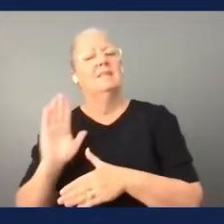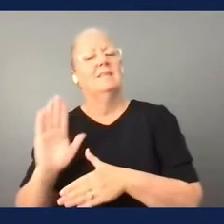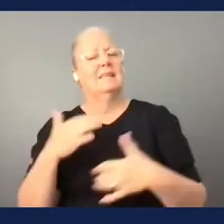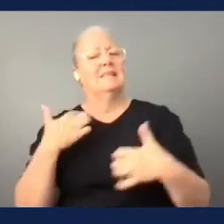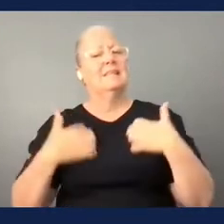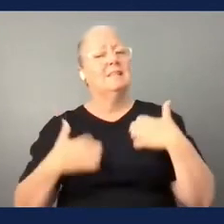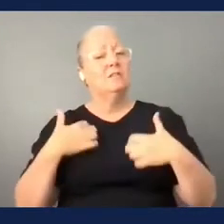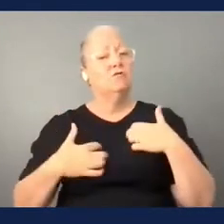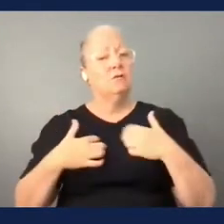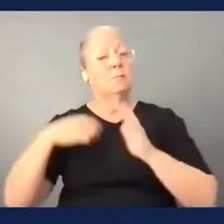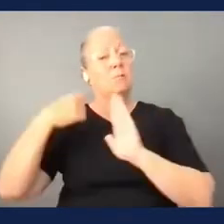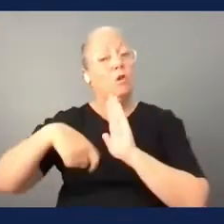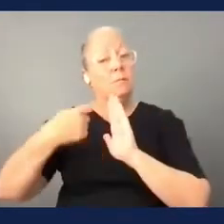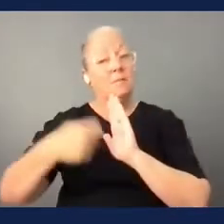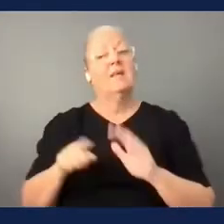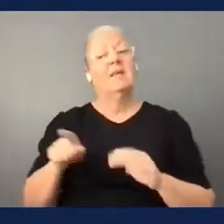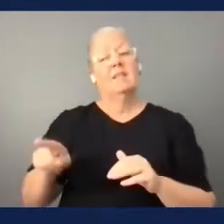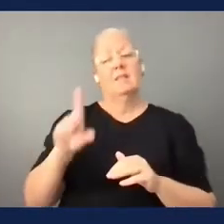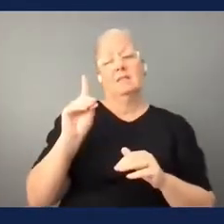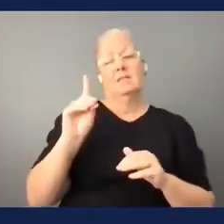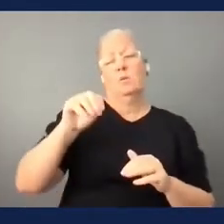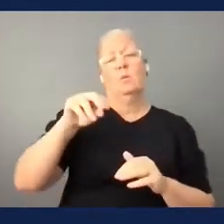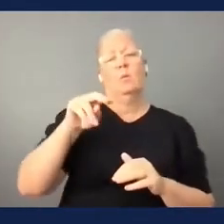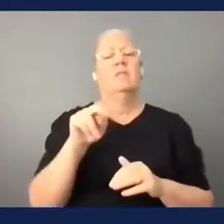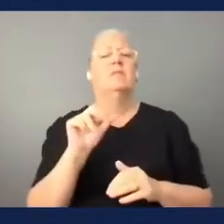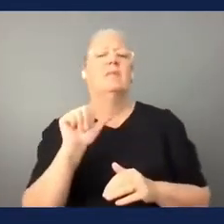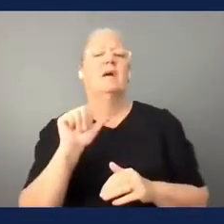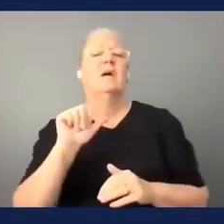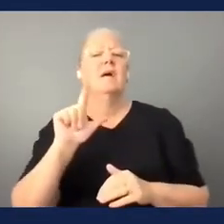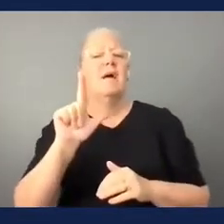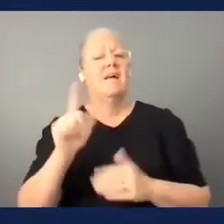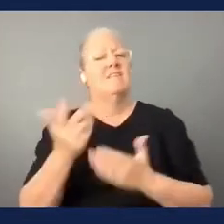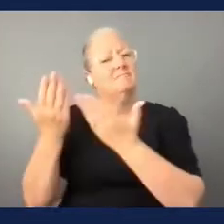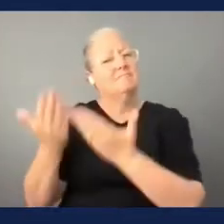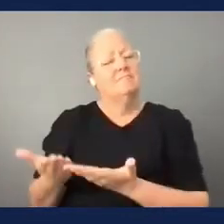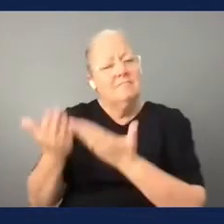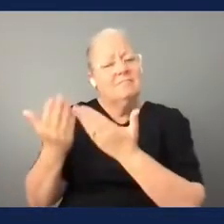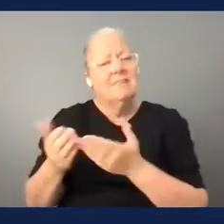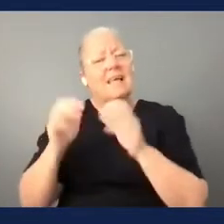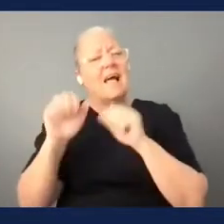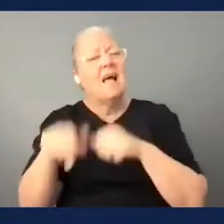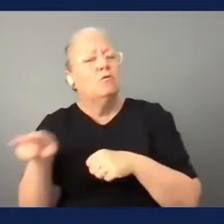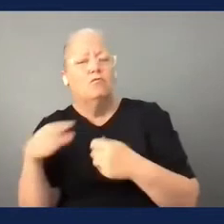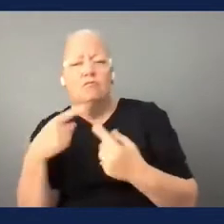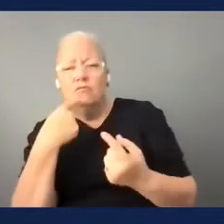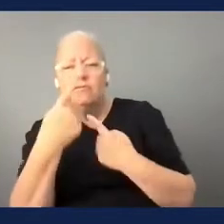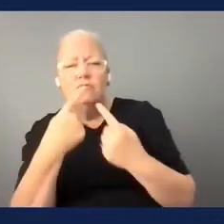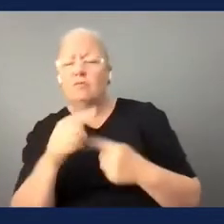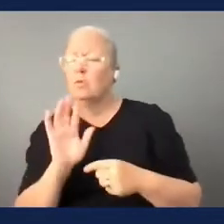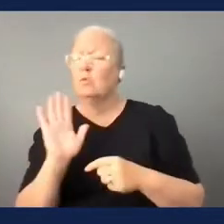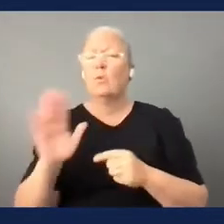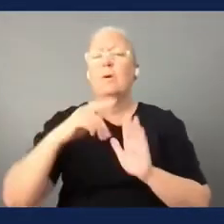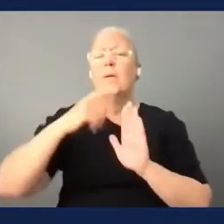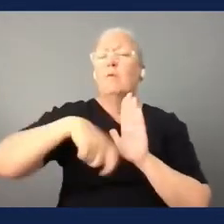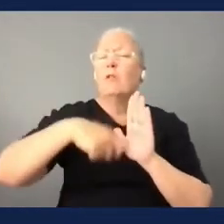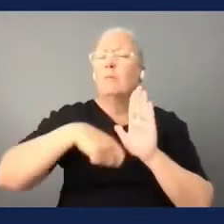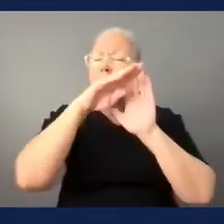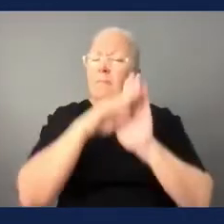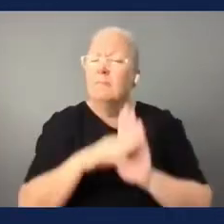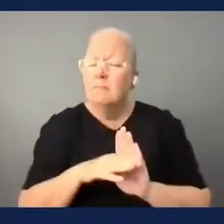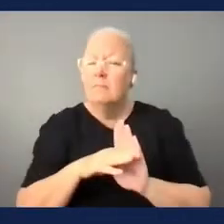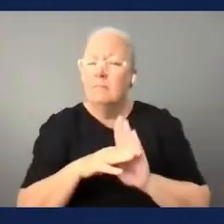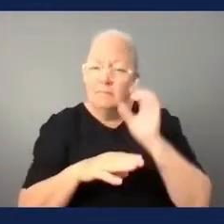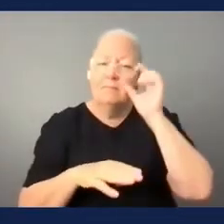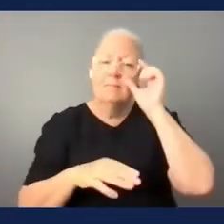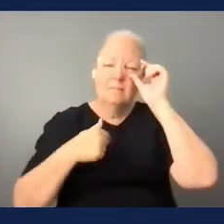can't wait to hear about it uh donald can you tell us a little bit more about the program you developed introduce myself first